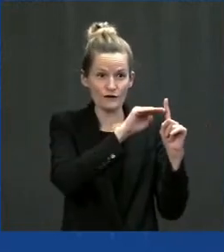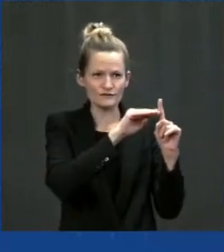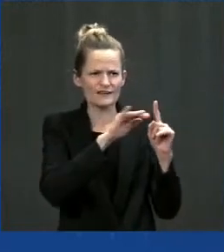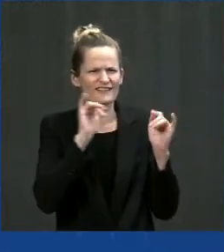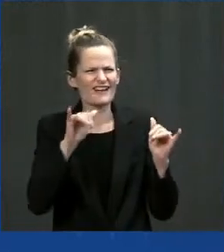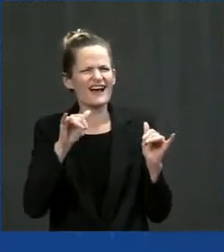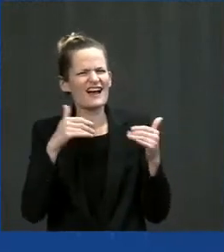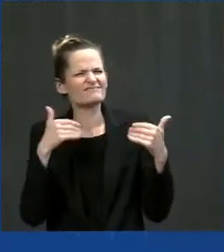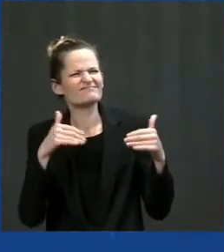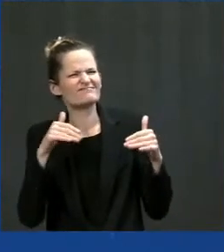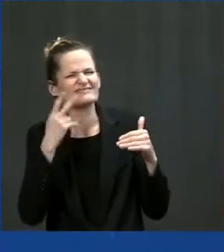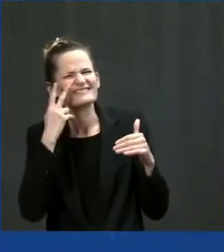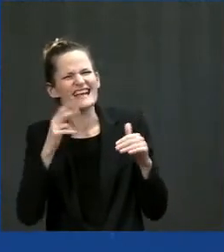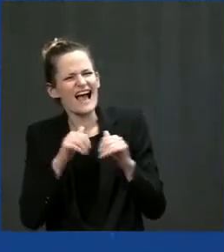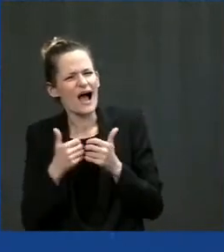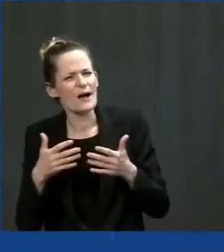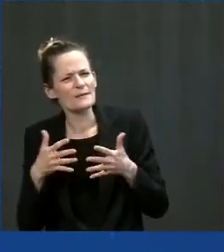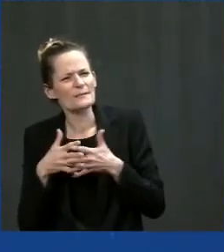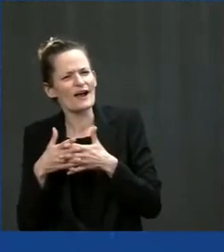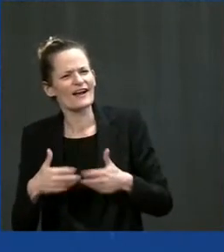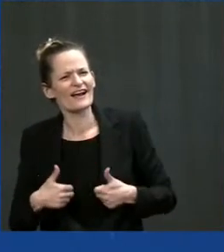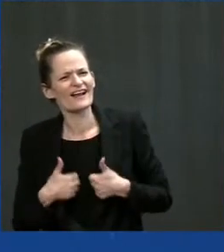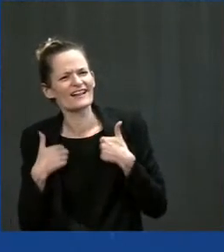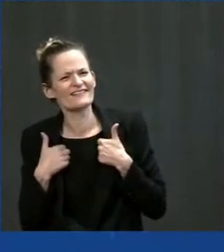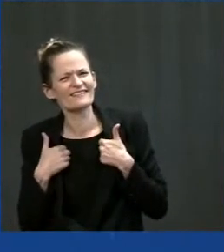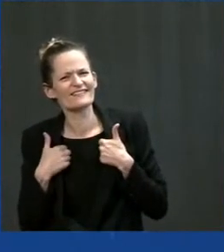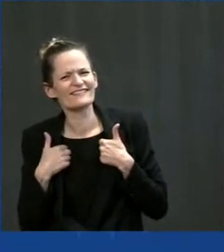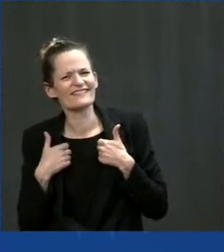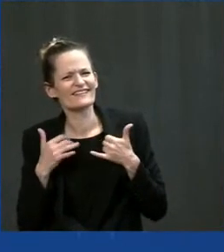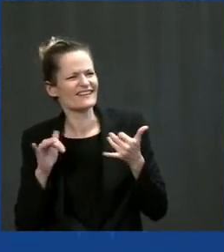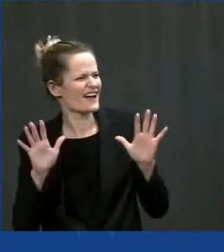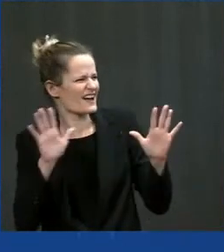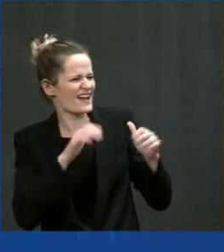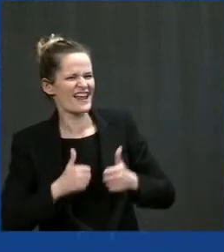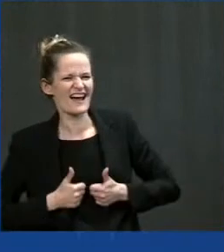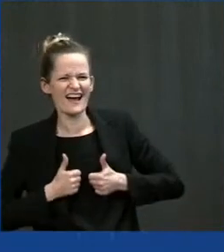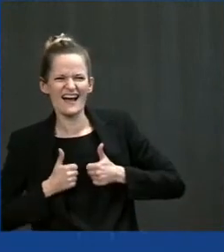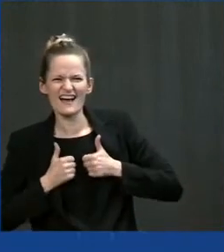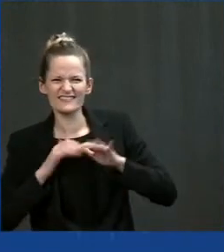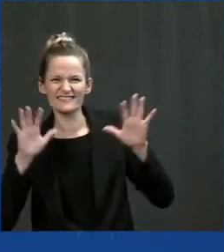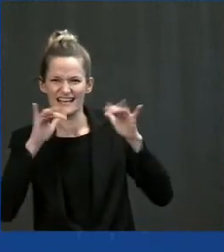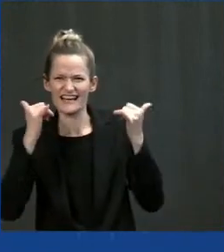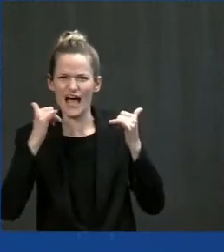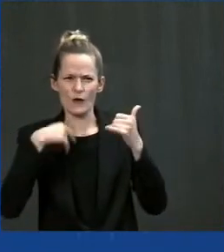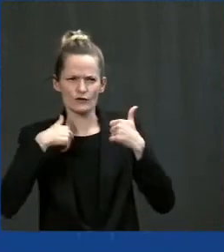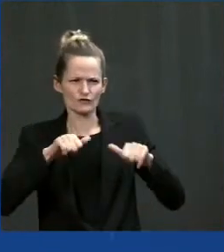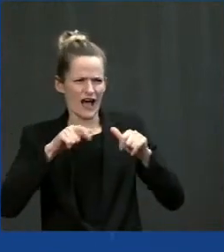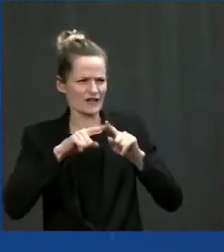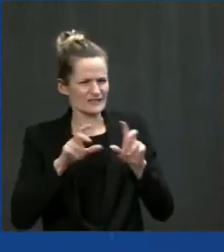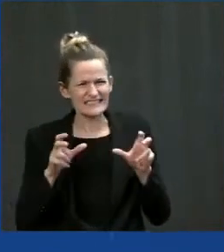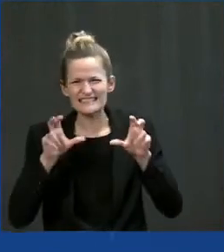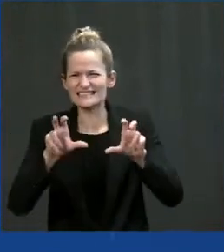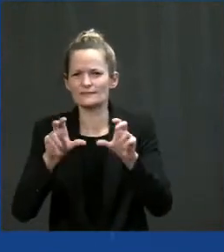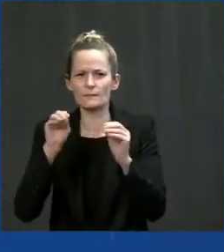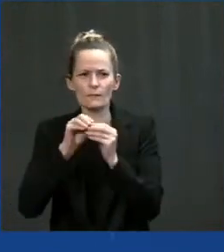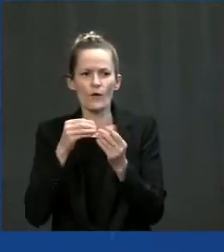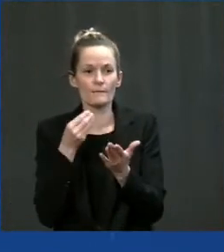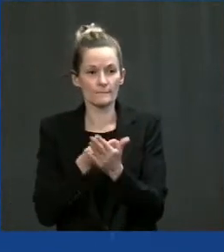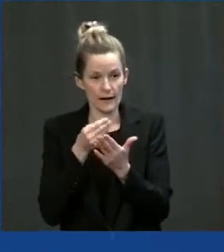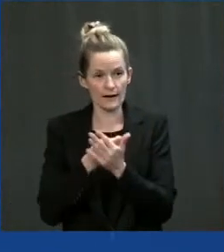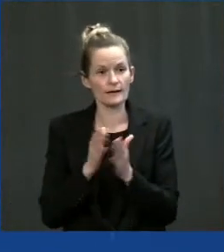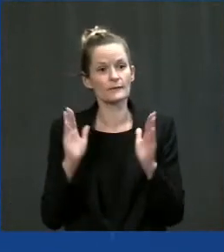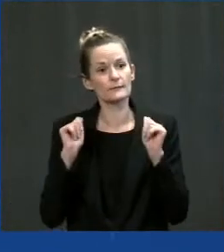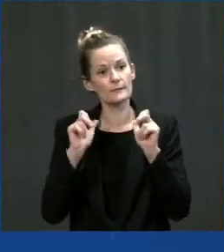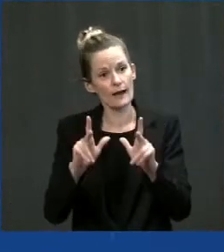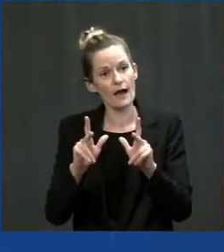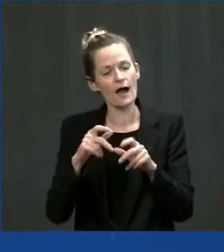And now we're investing as much money or more money to do those kinds of things that can make us better connected